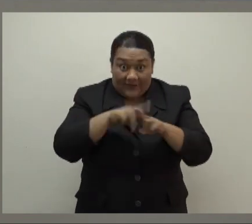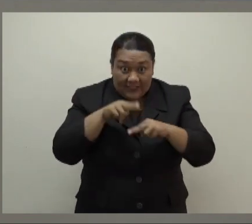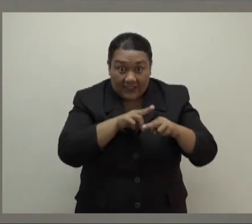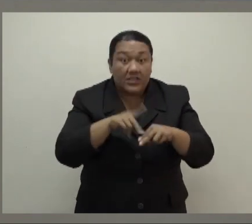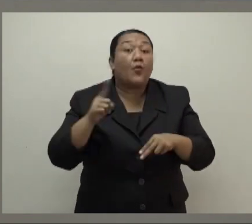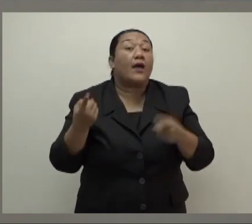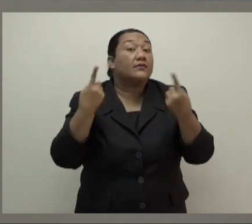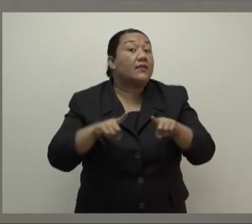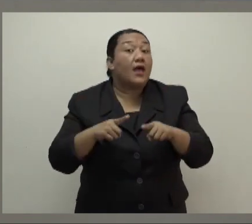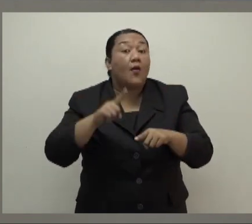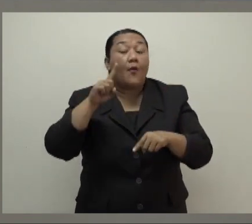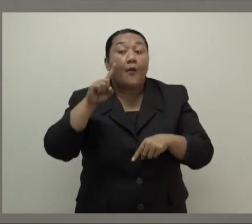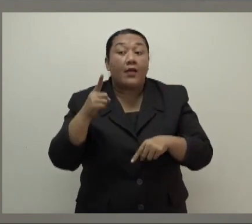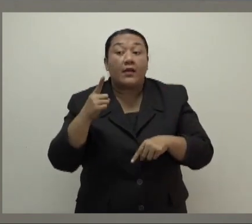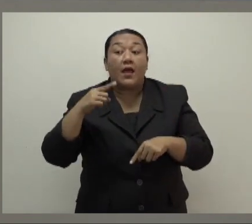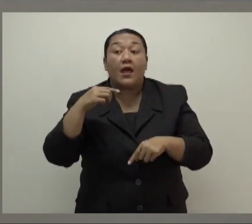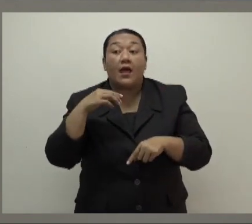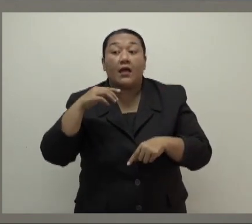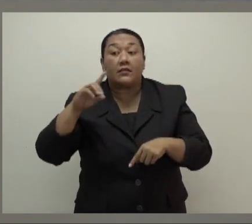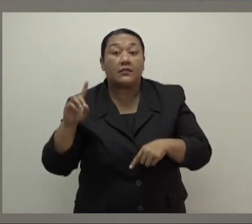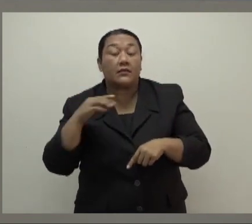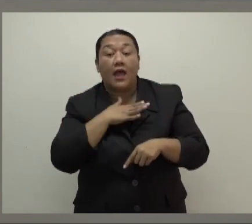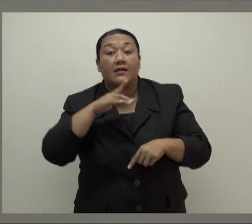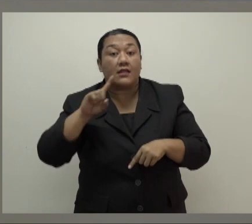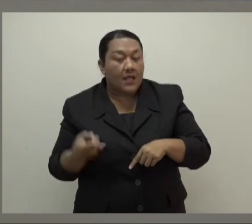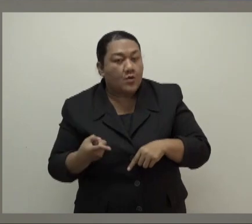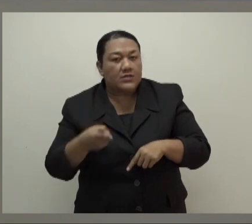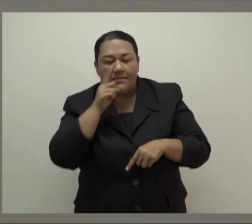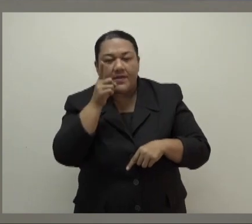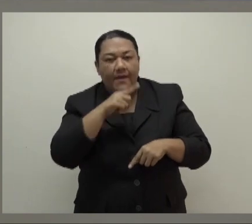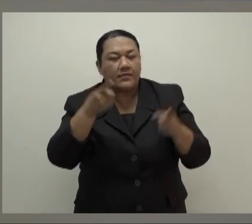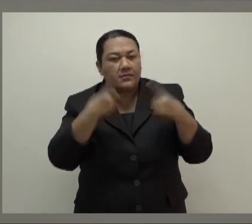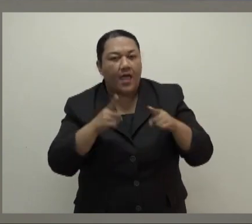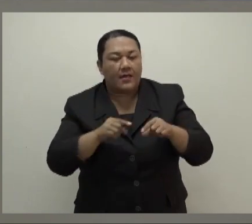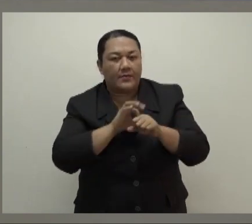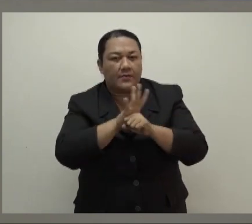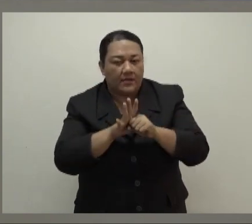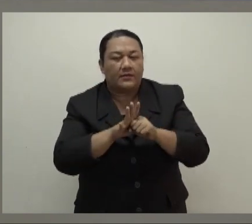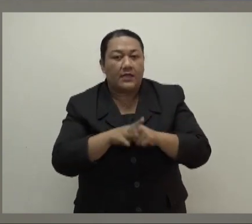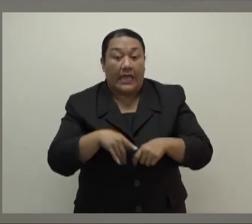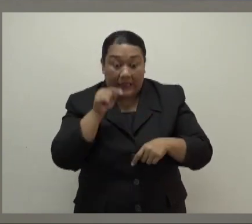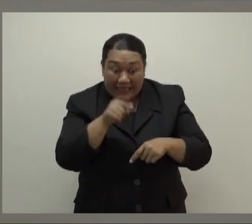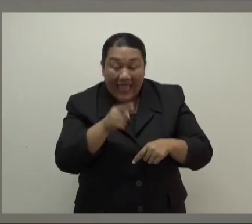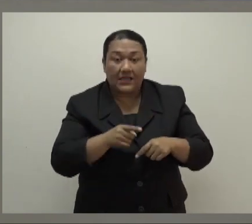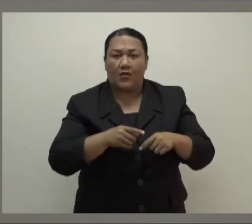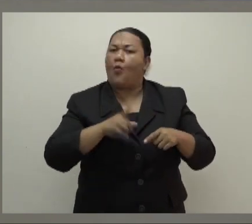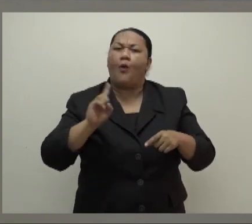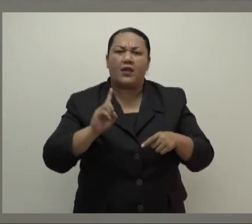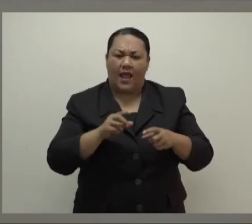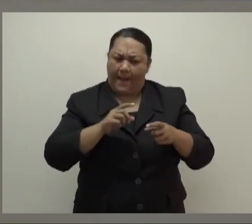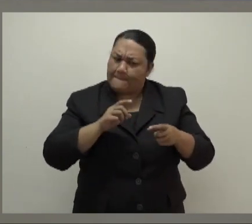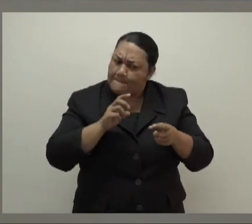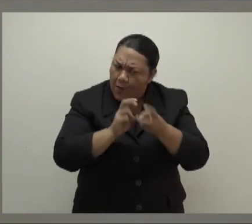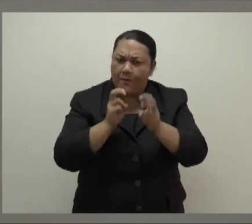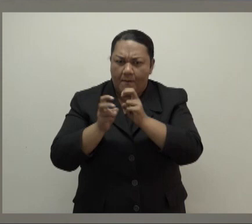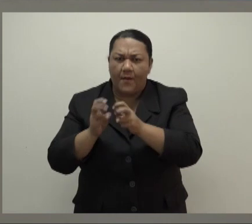we lost over 100,000 livelihoods. This has become a once-in-a-century crisis by every measure, and